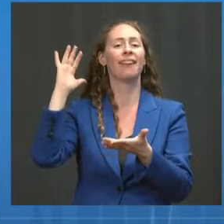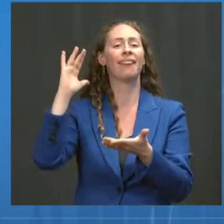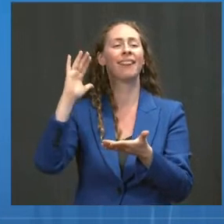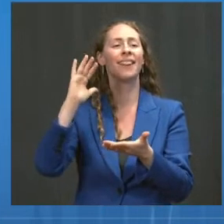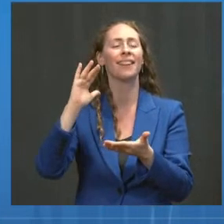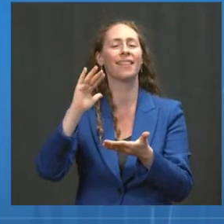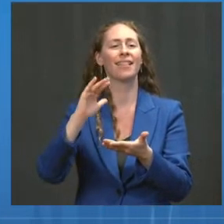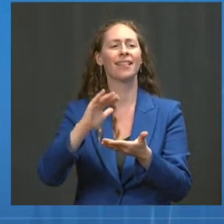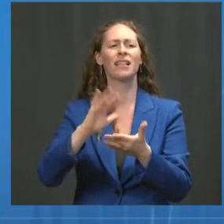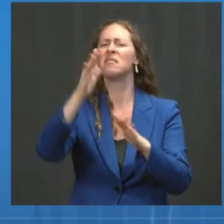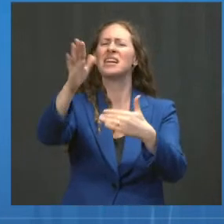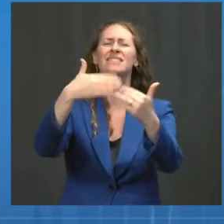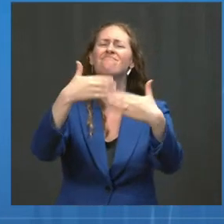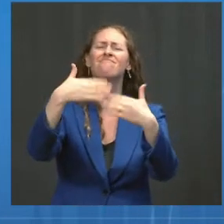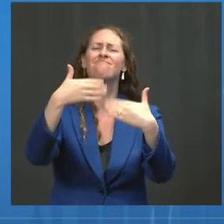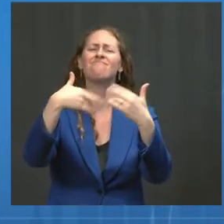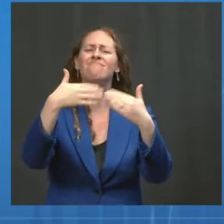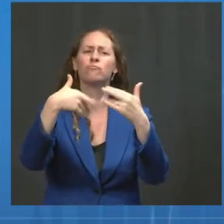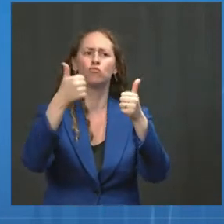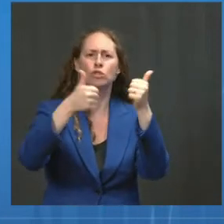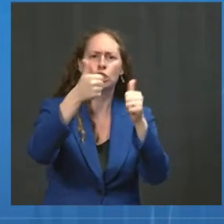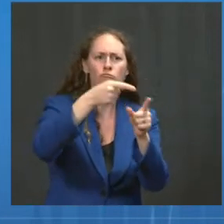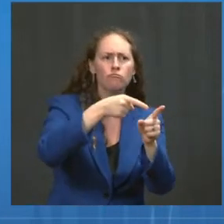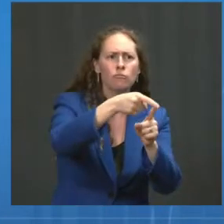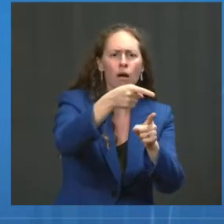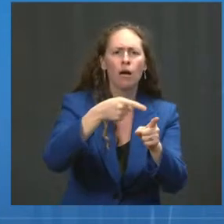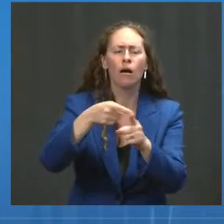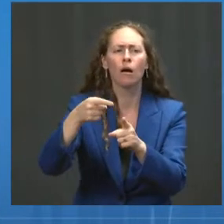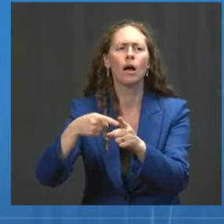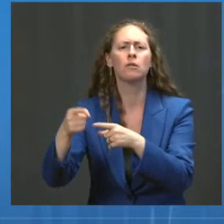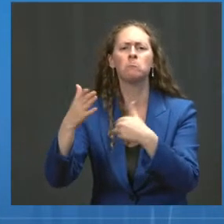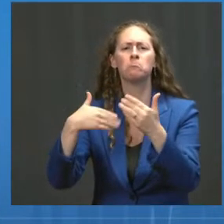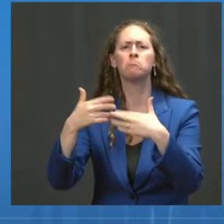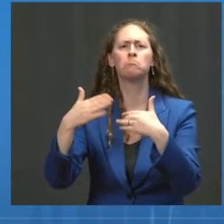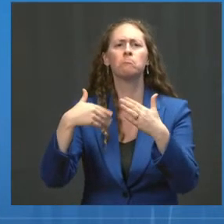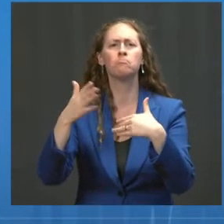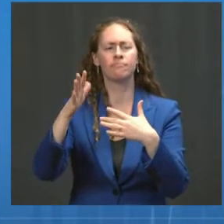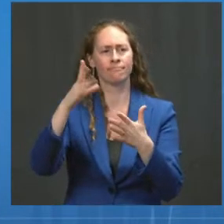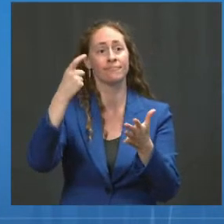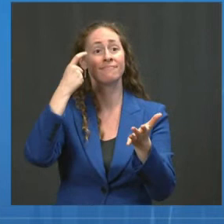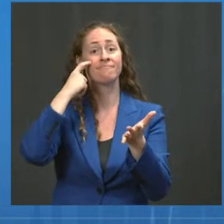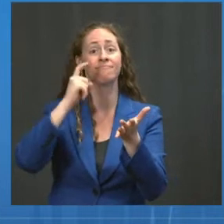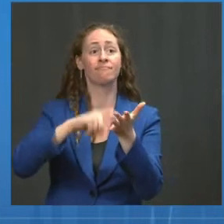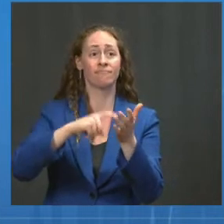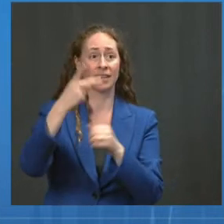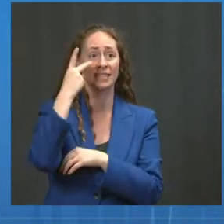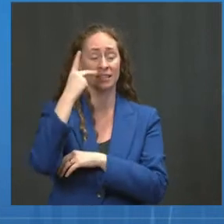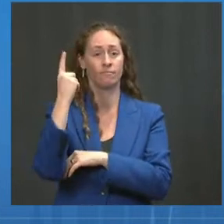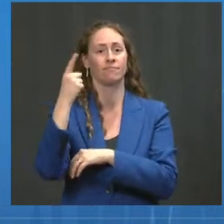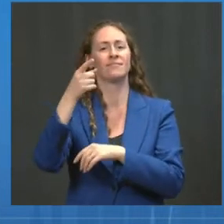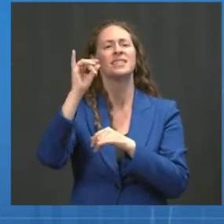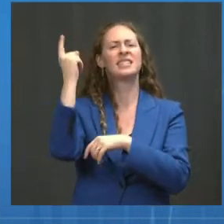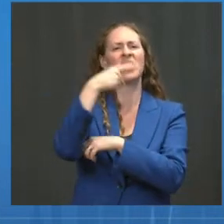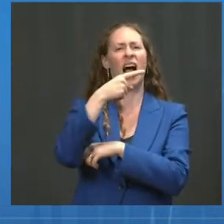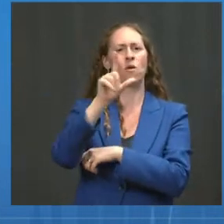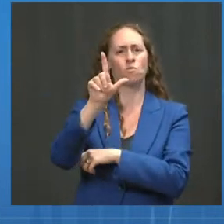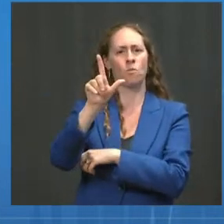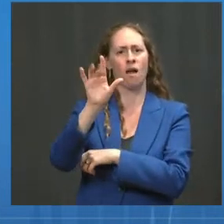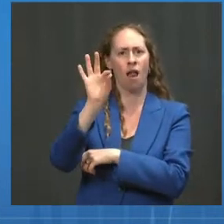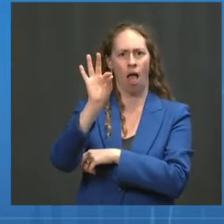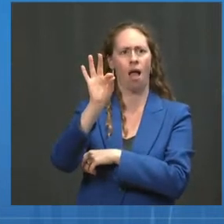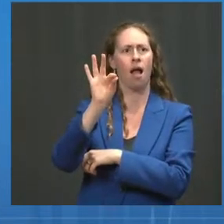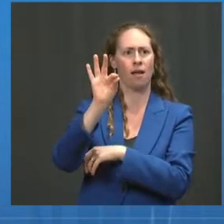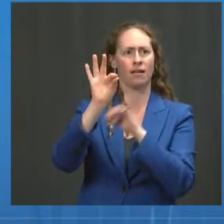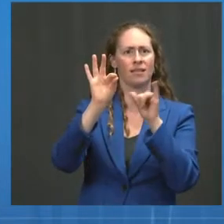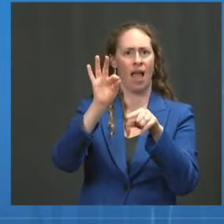variant. So if you look at the horizontal axis, at day 29 is when you get your second shot.